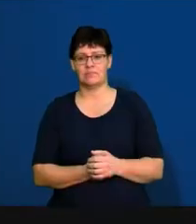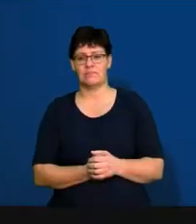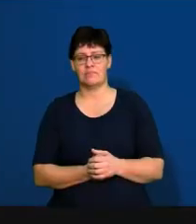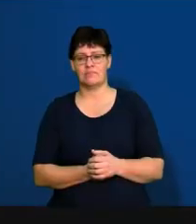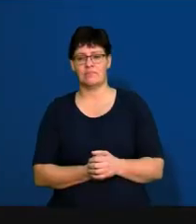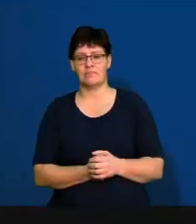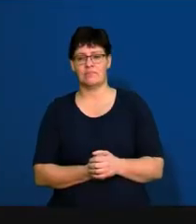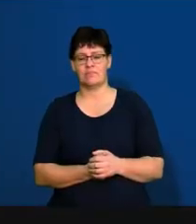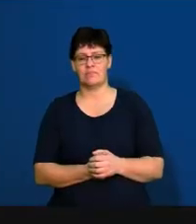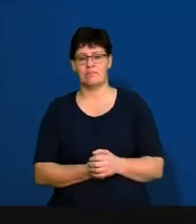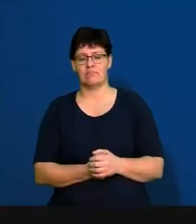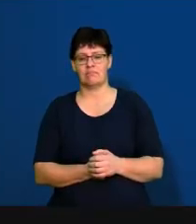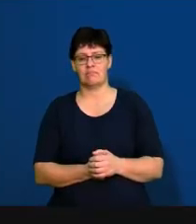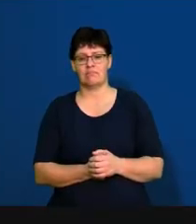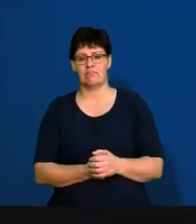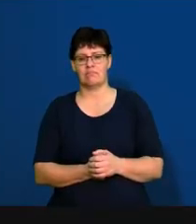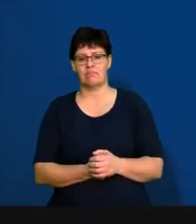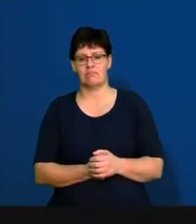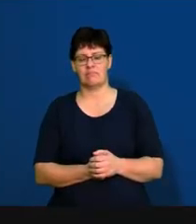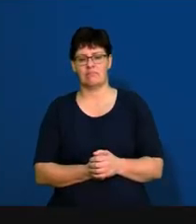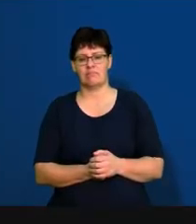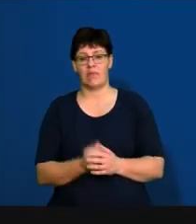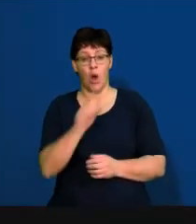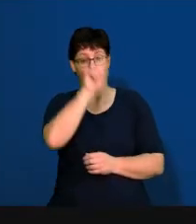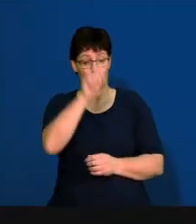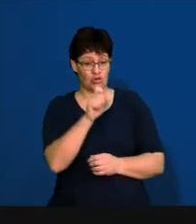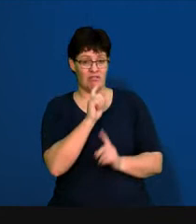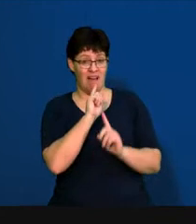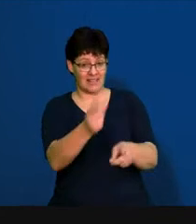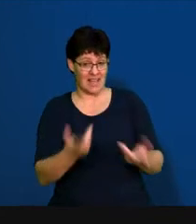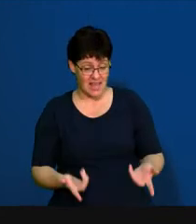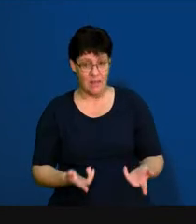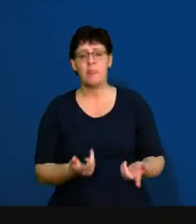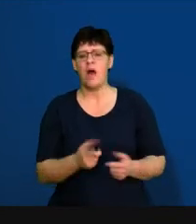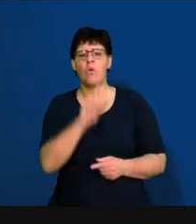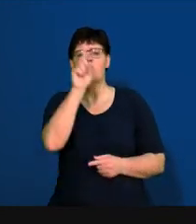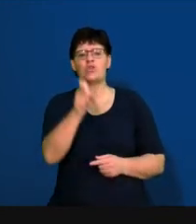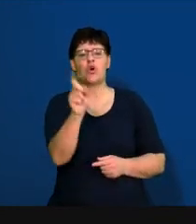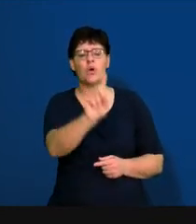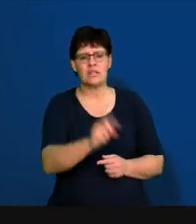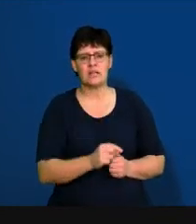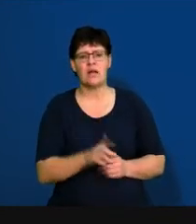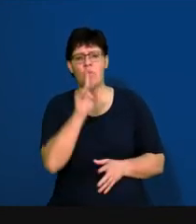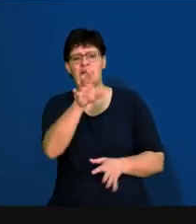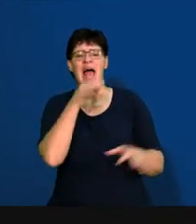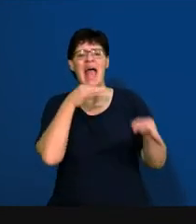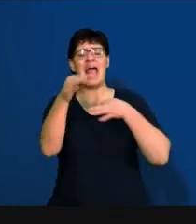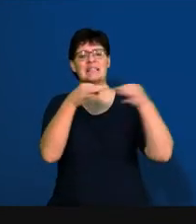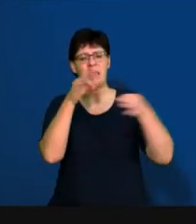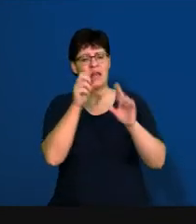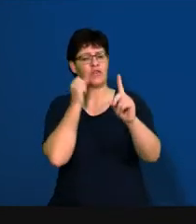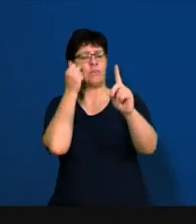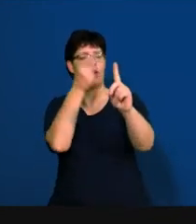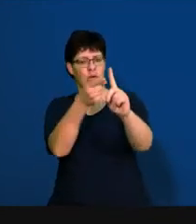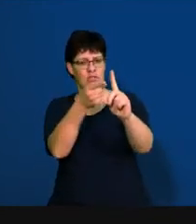All right. We're going to go on to a question now. And the question is, explain the purpose